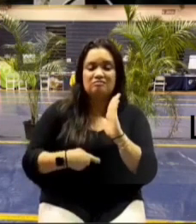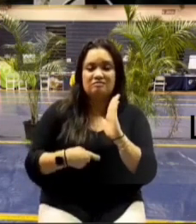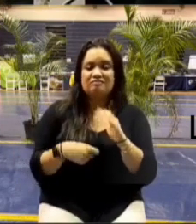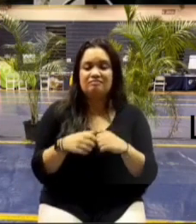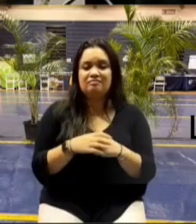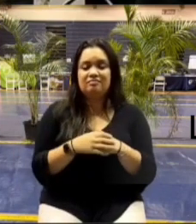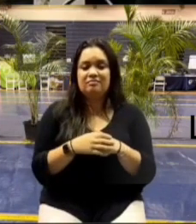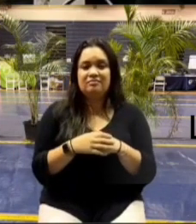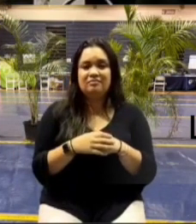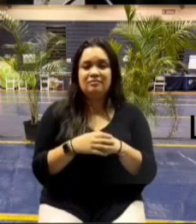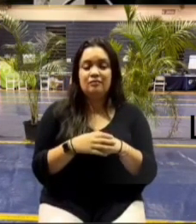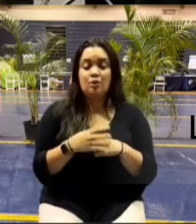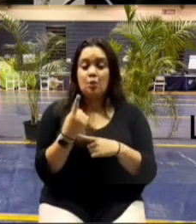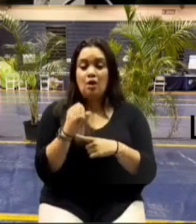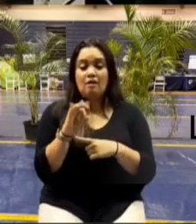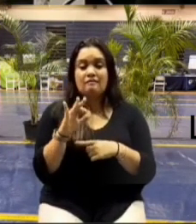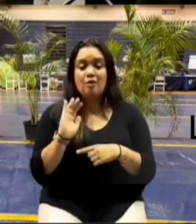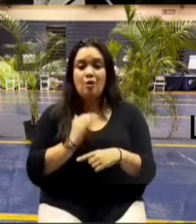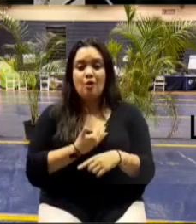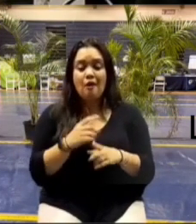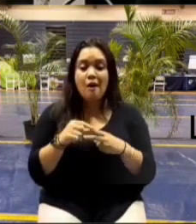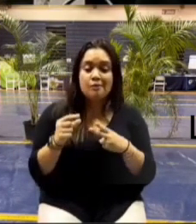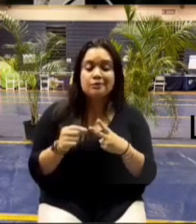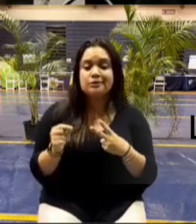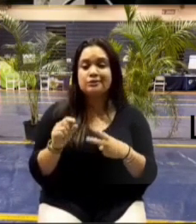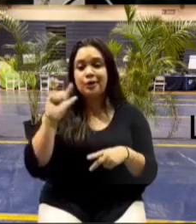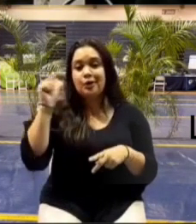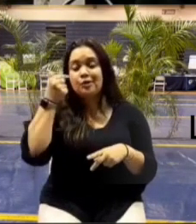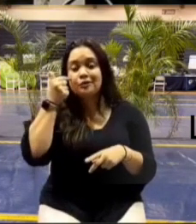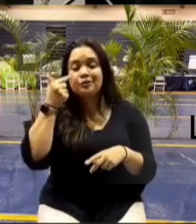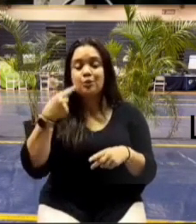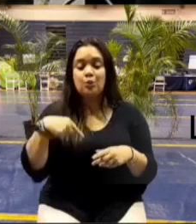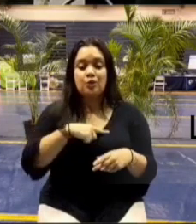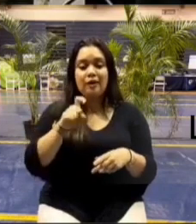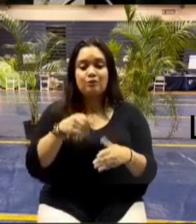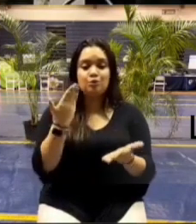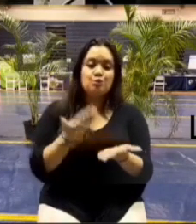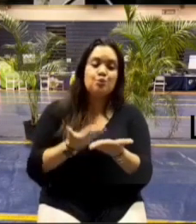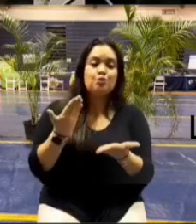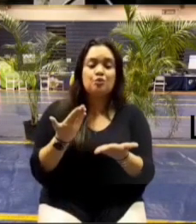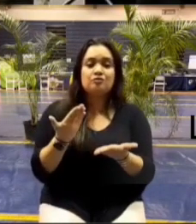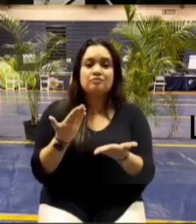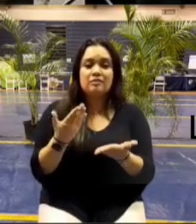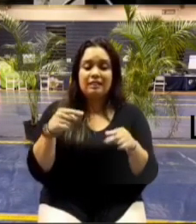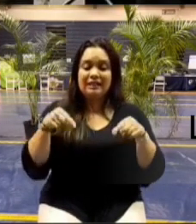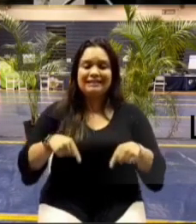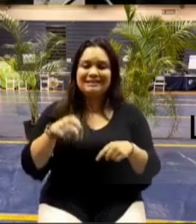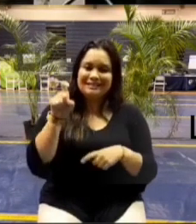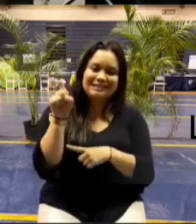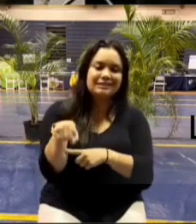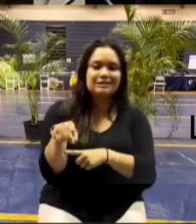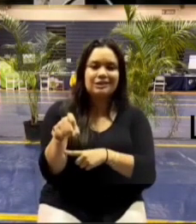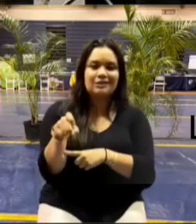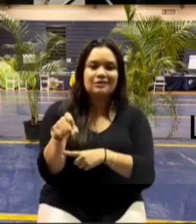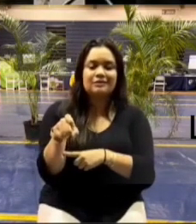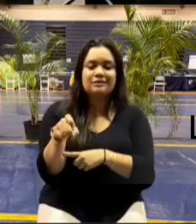one of our options as government is to prove that this is necessary